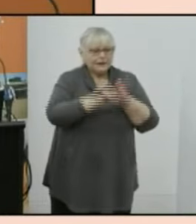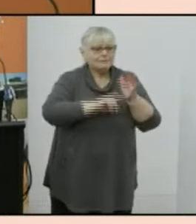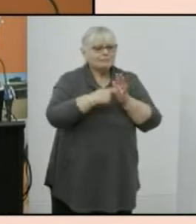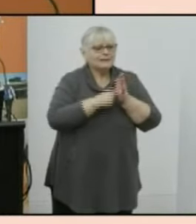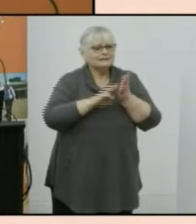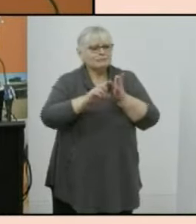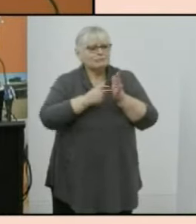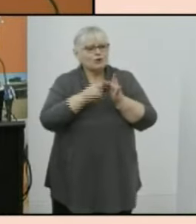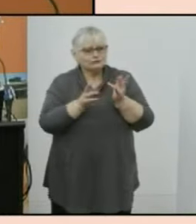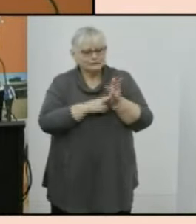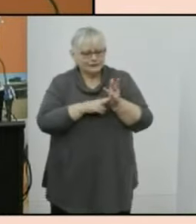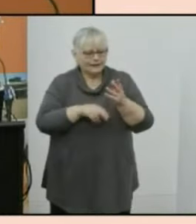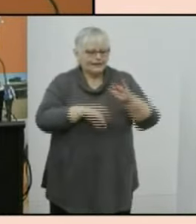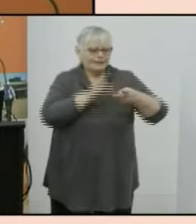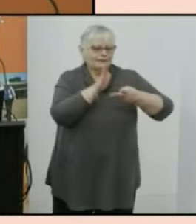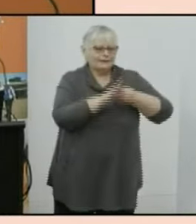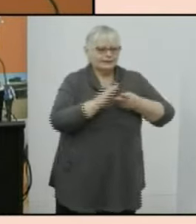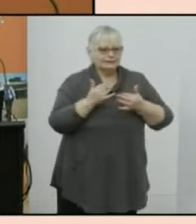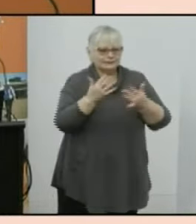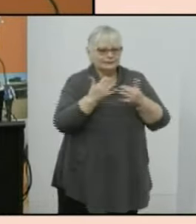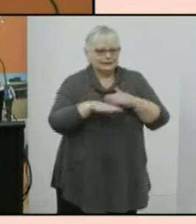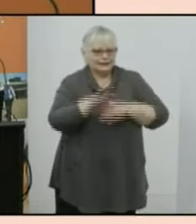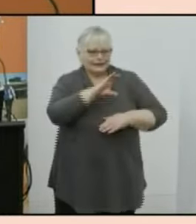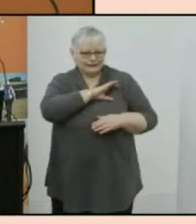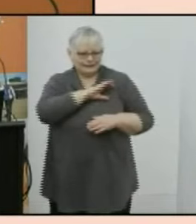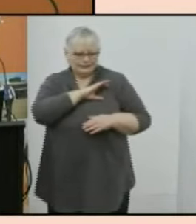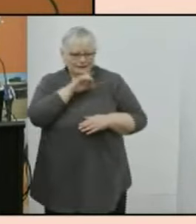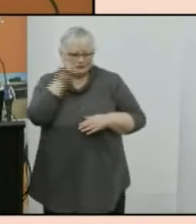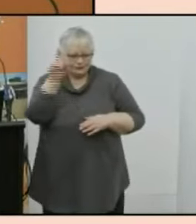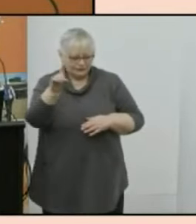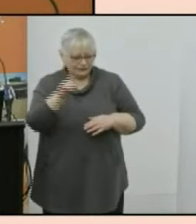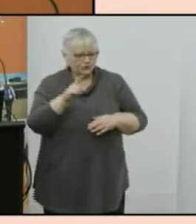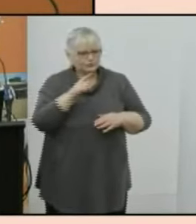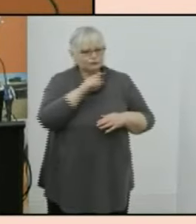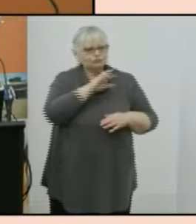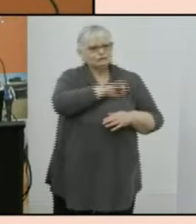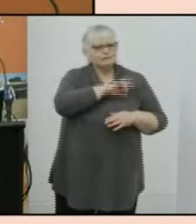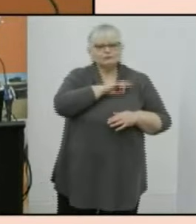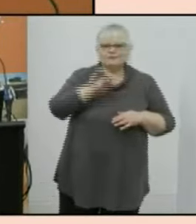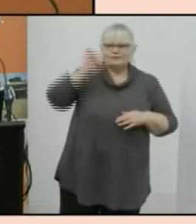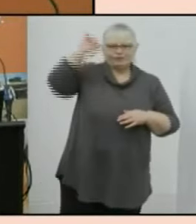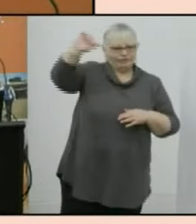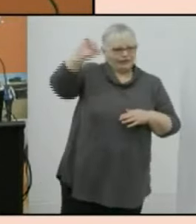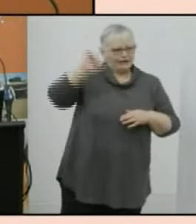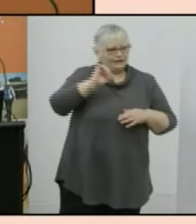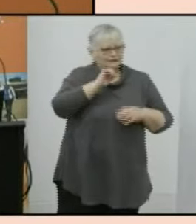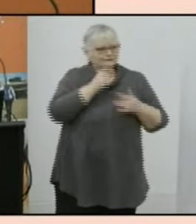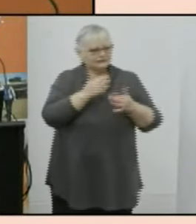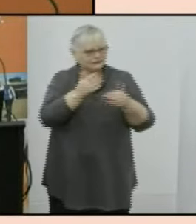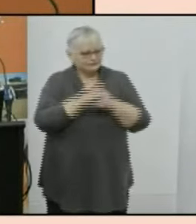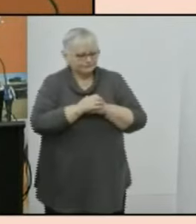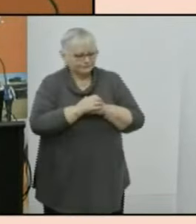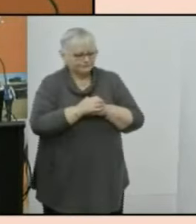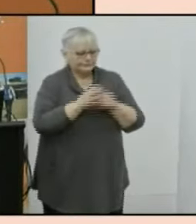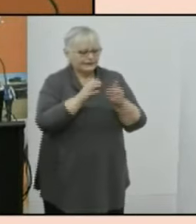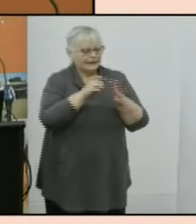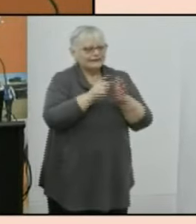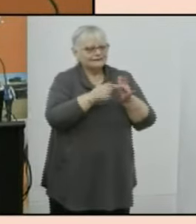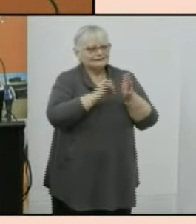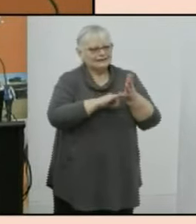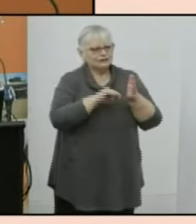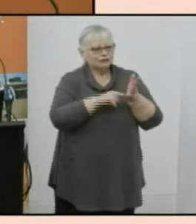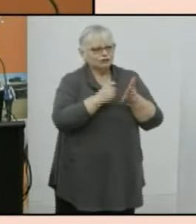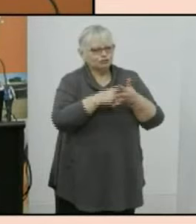chief assistant chief statistician of canada who is responsible for the canadian census mr dennis truwin a.o